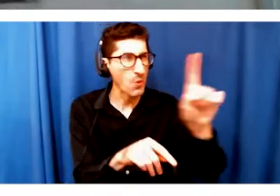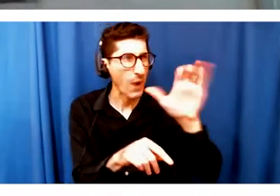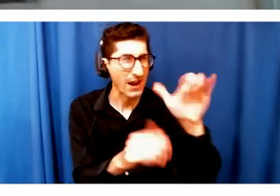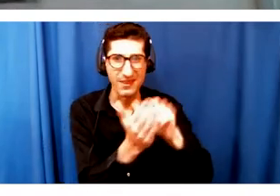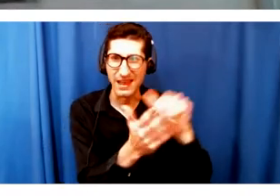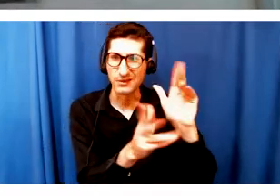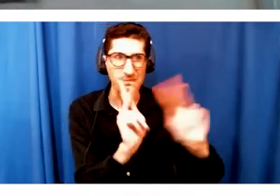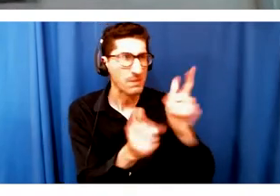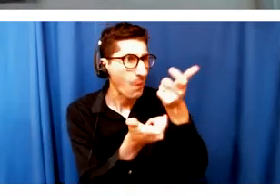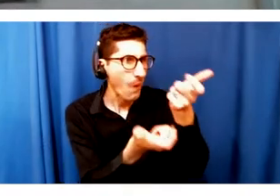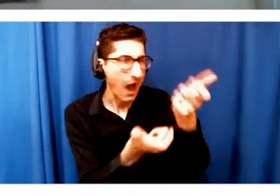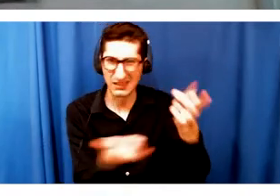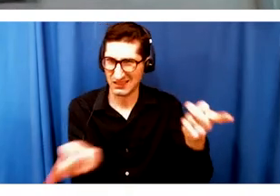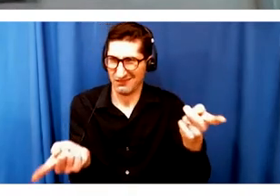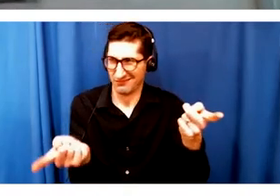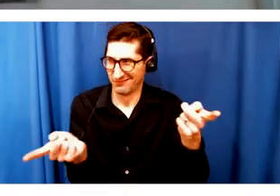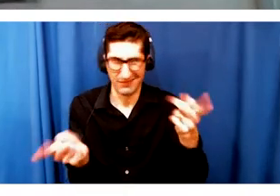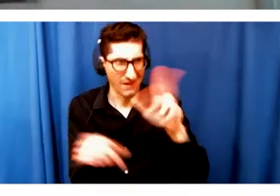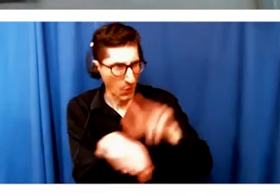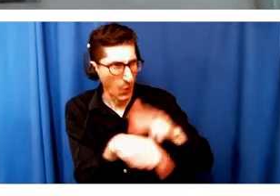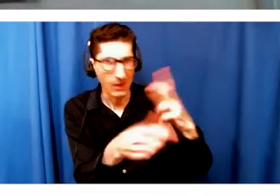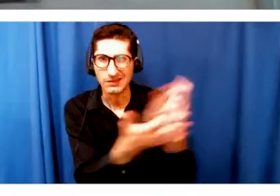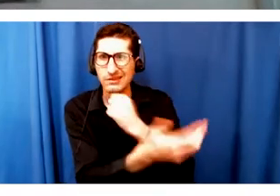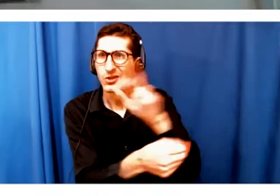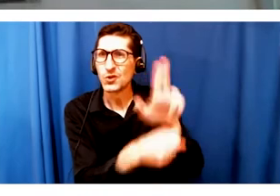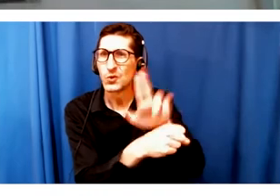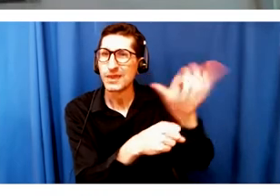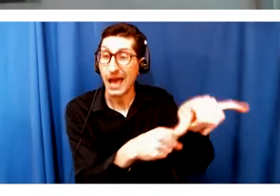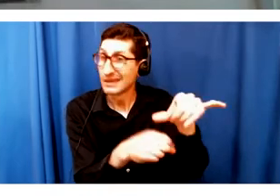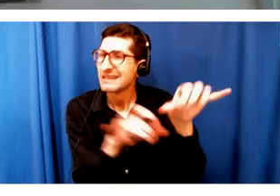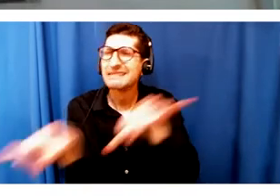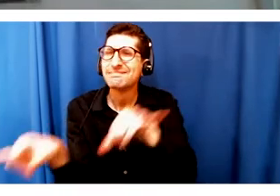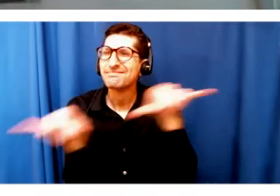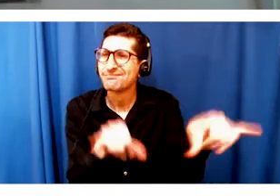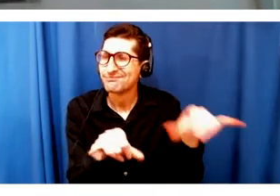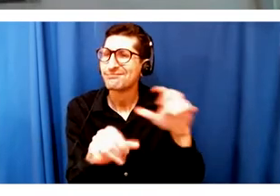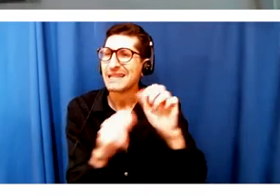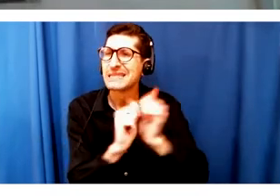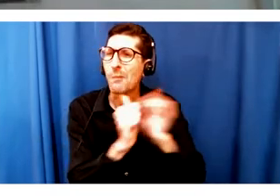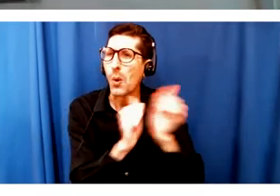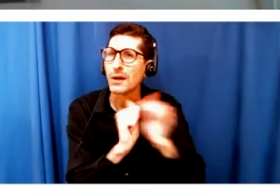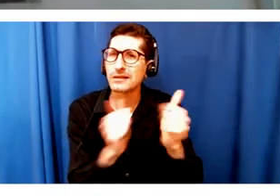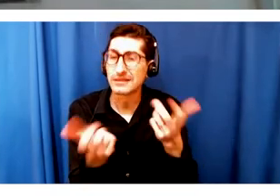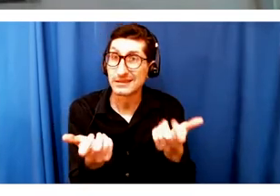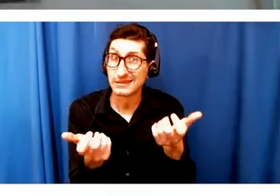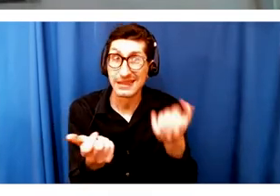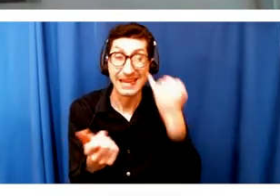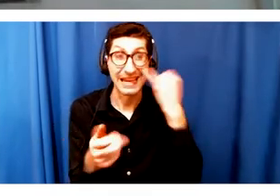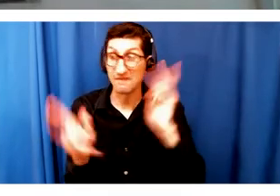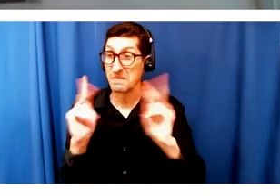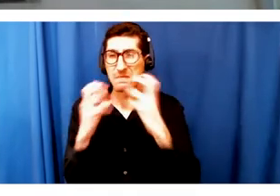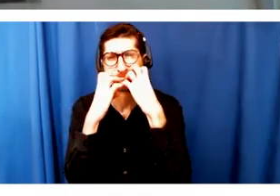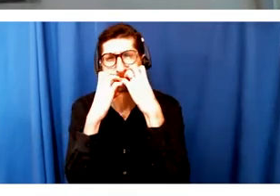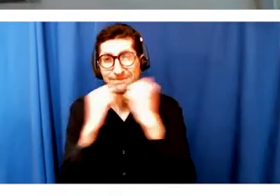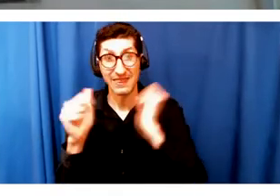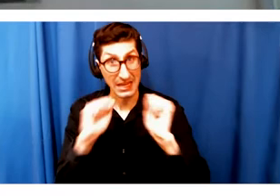no-brainer. And it worked for the sporting industry. People that love theater will still come to live theater. And now people